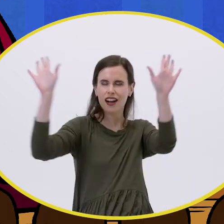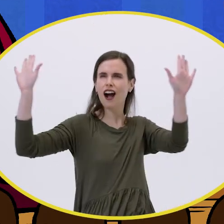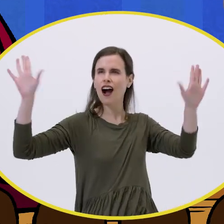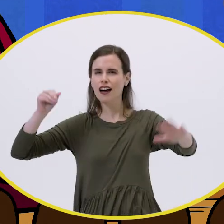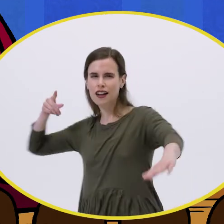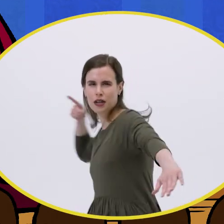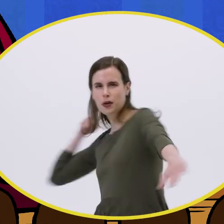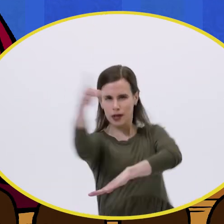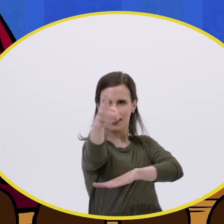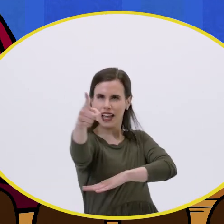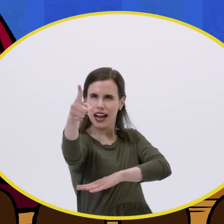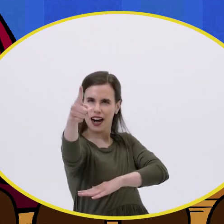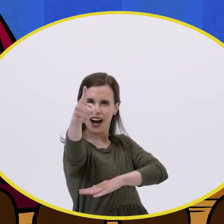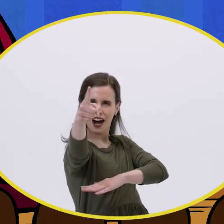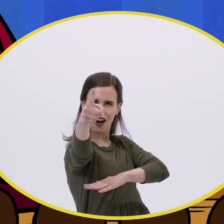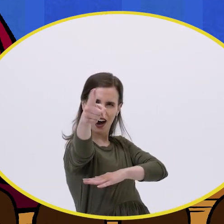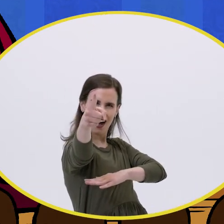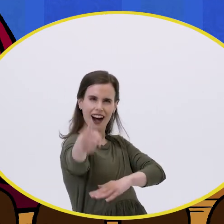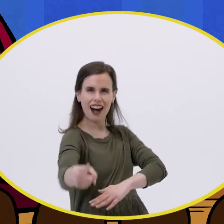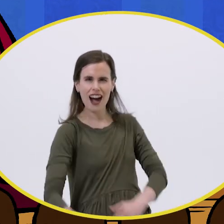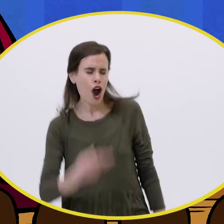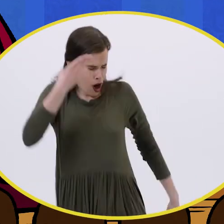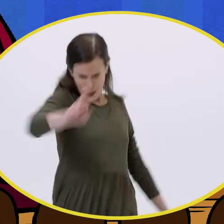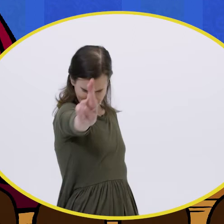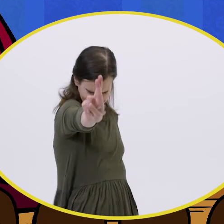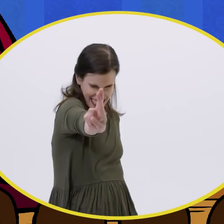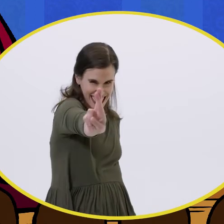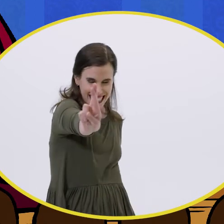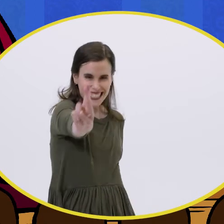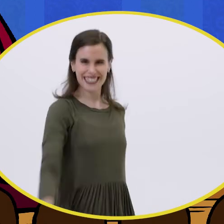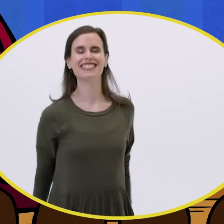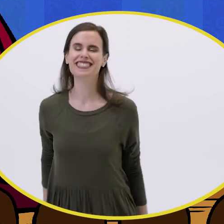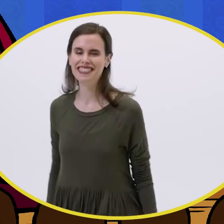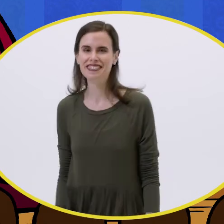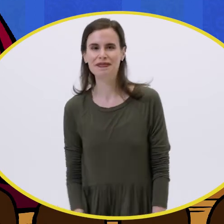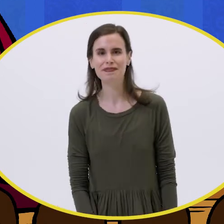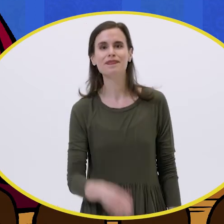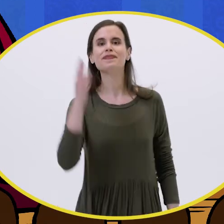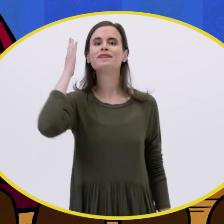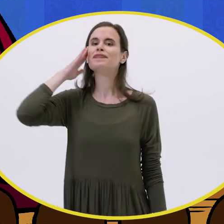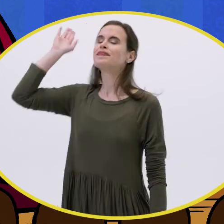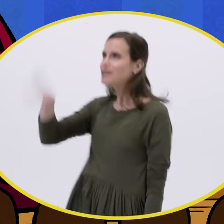Up in the sky, and oh, it's out of here! Home run!